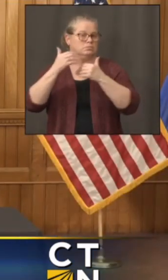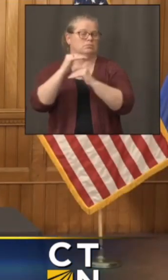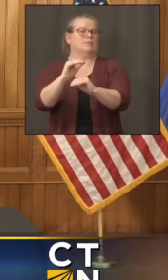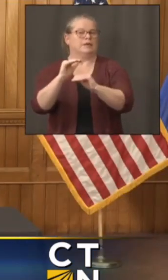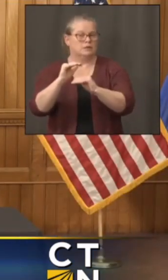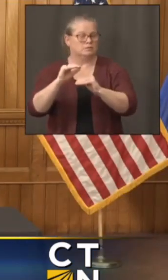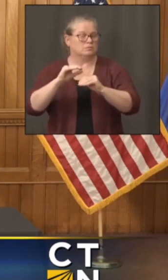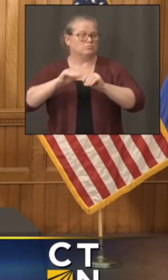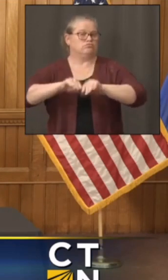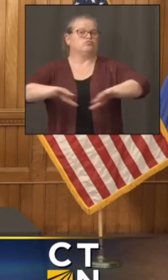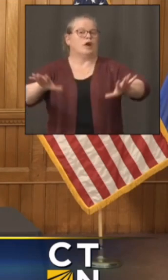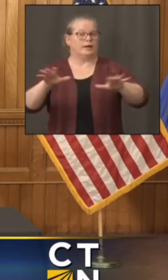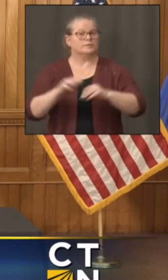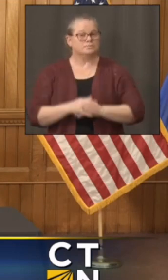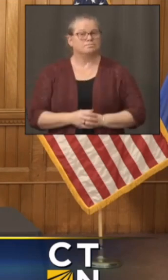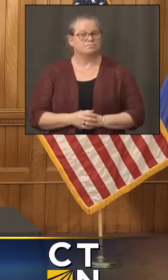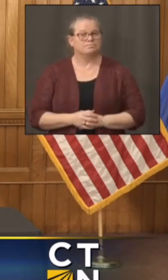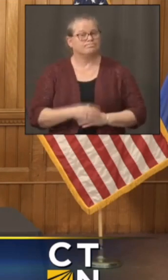news eight